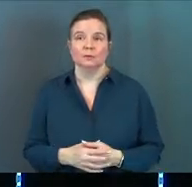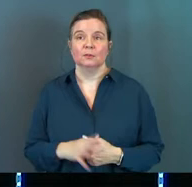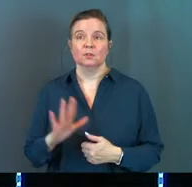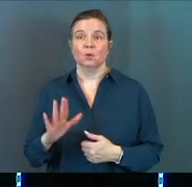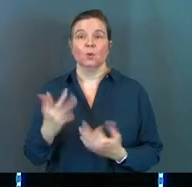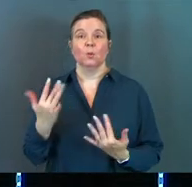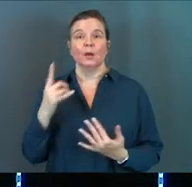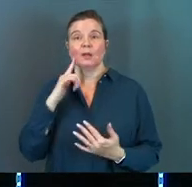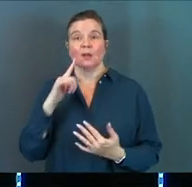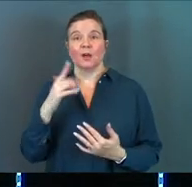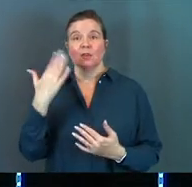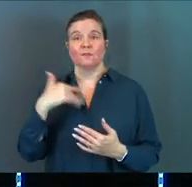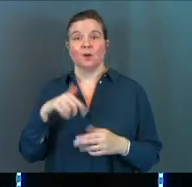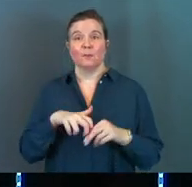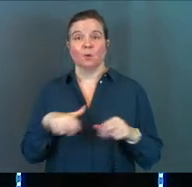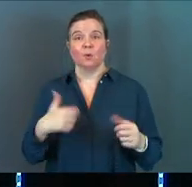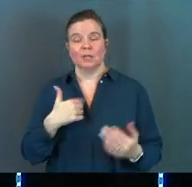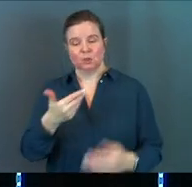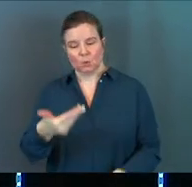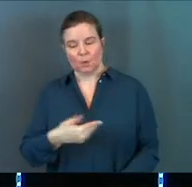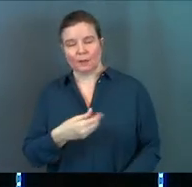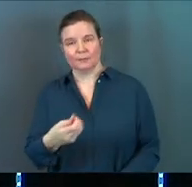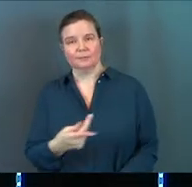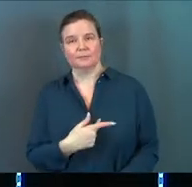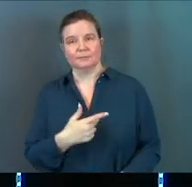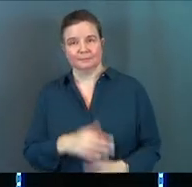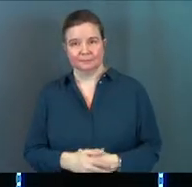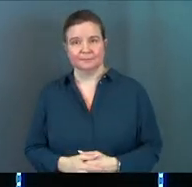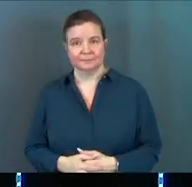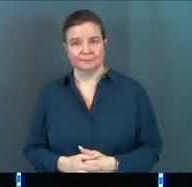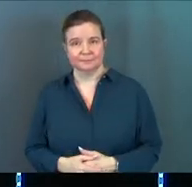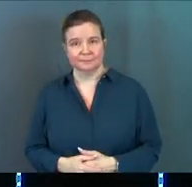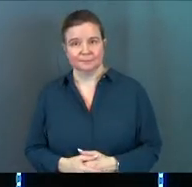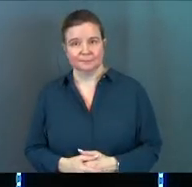You're waiting on the front porch and you welcome them down the road.